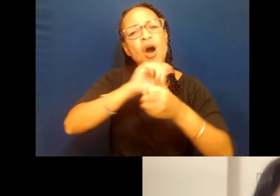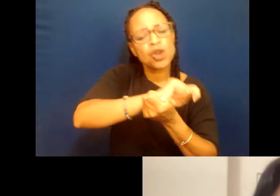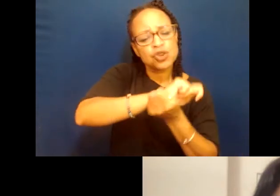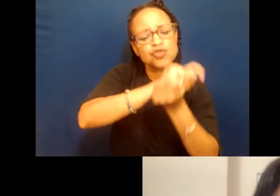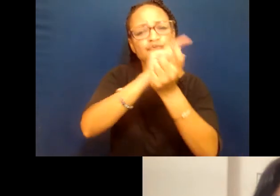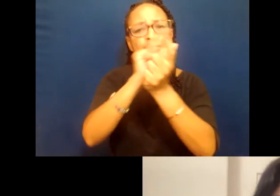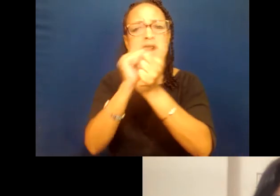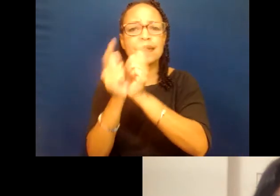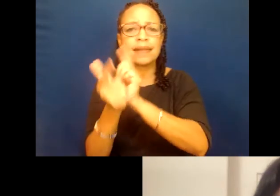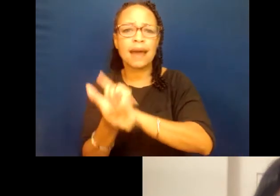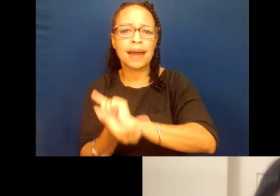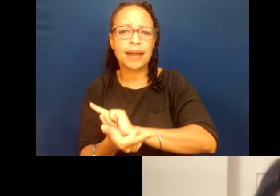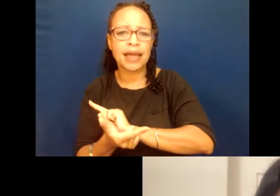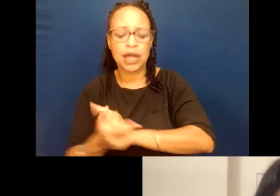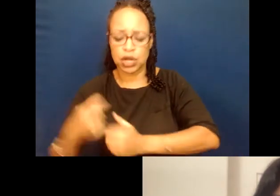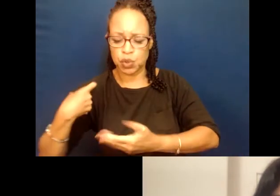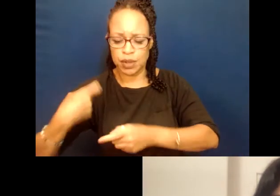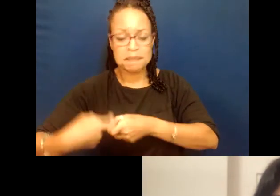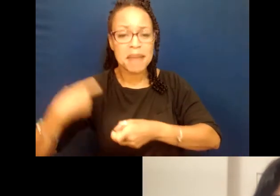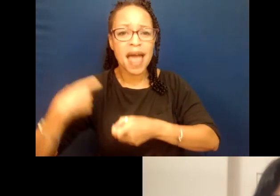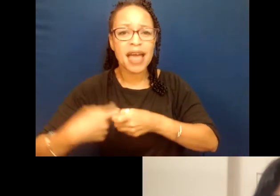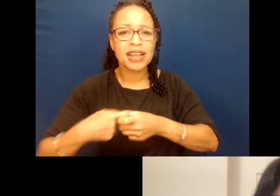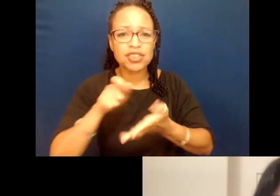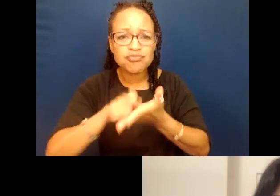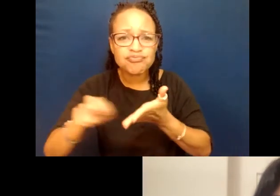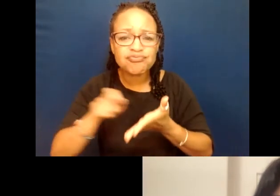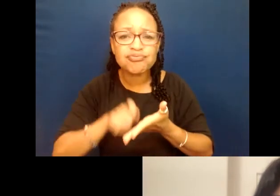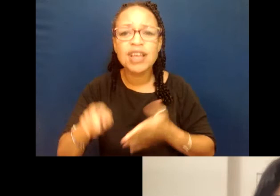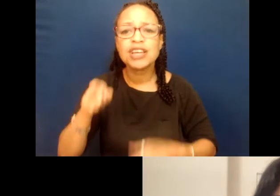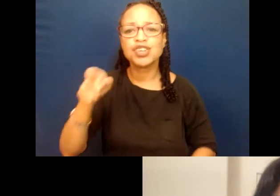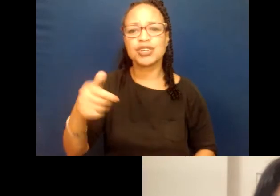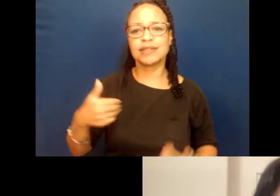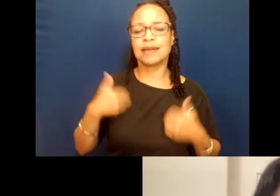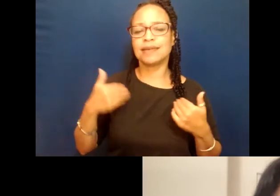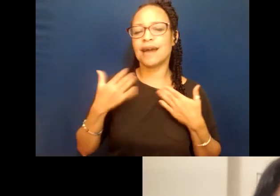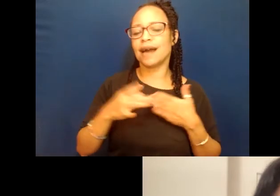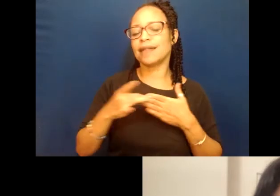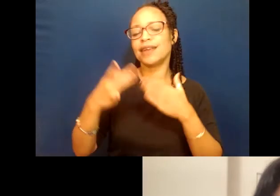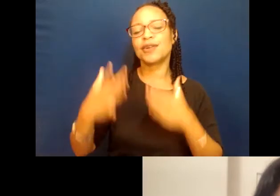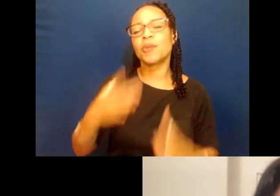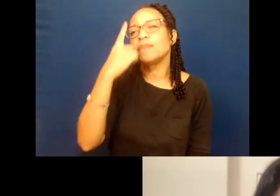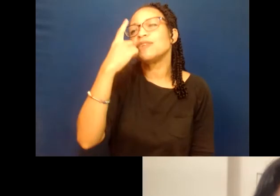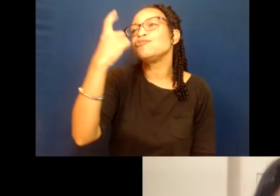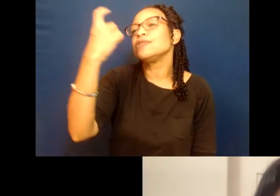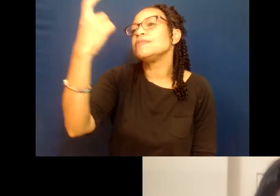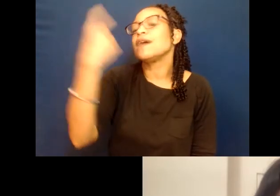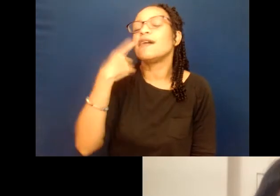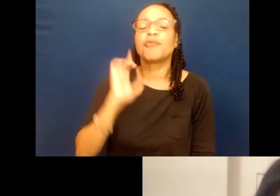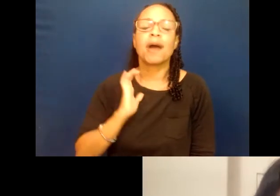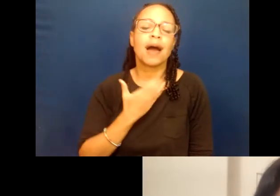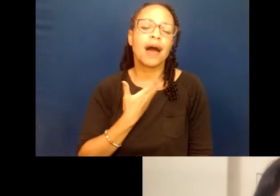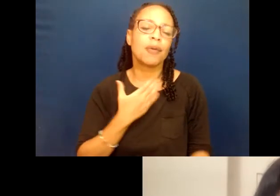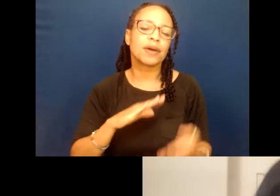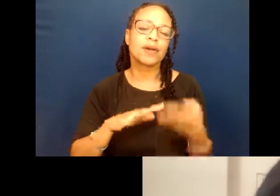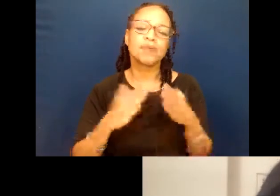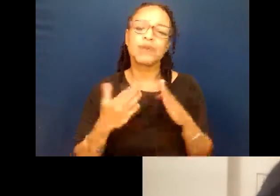into Spanish. So much work. Andrea is the young leader that we have been dreaming of for our community. I